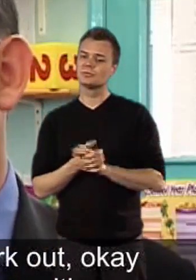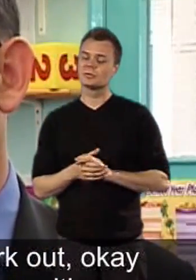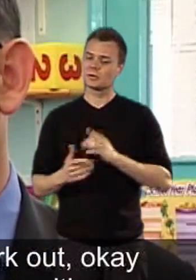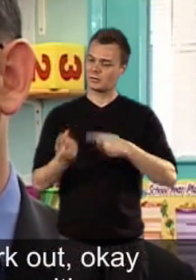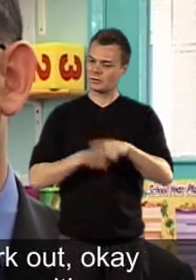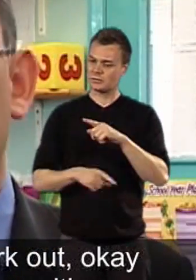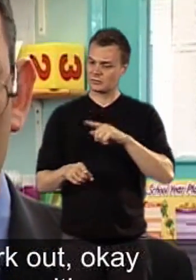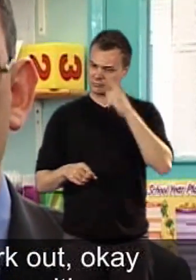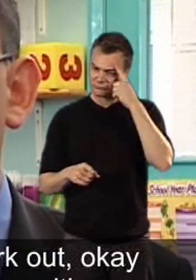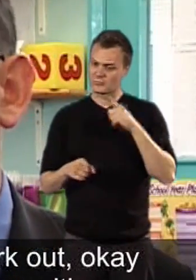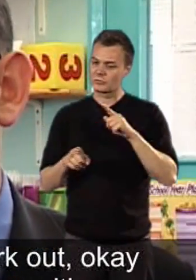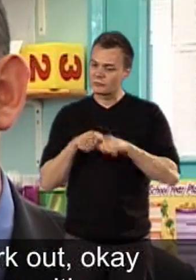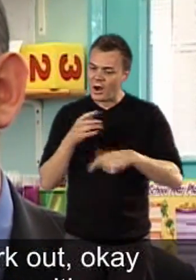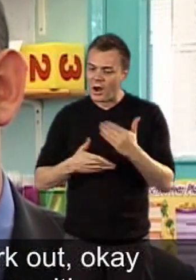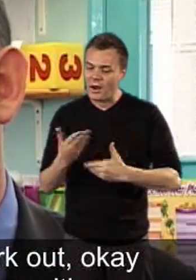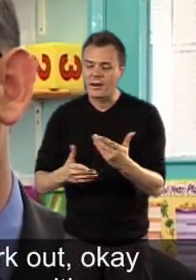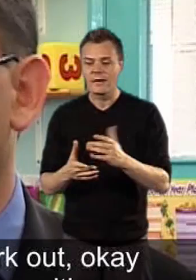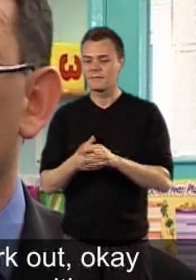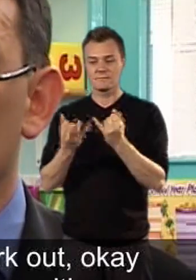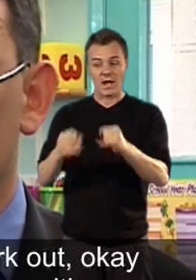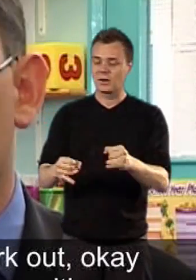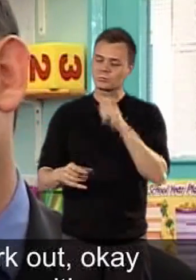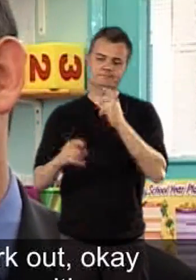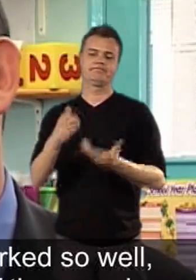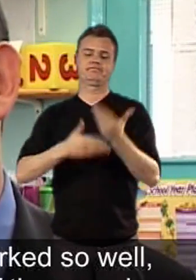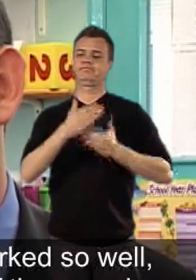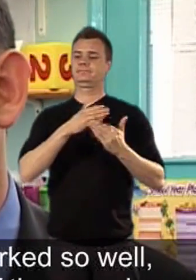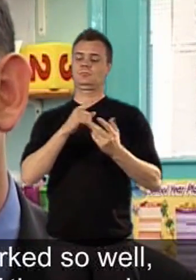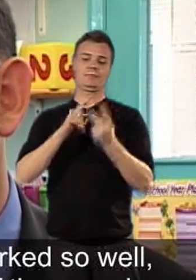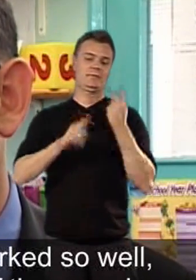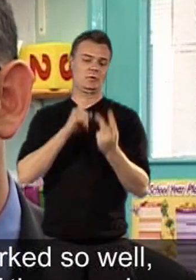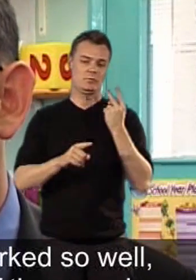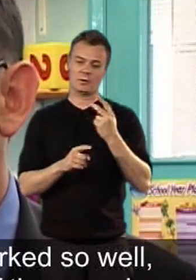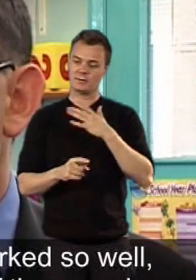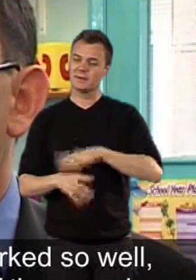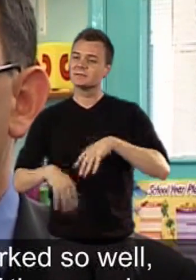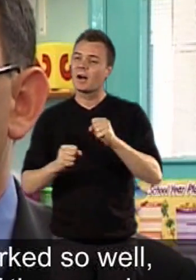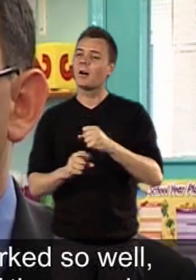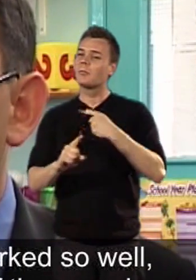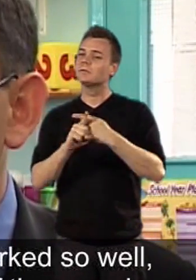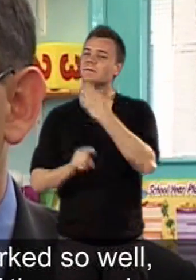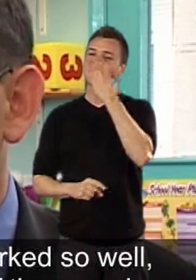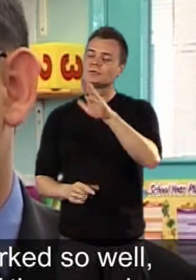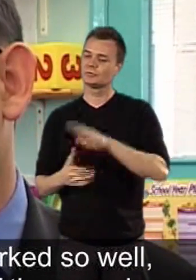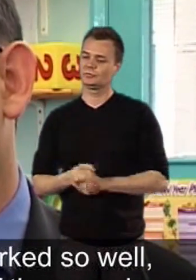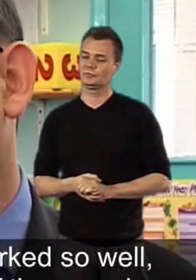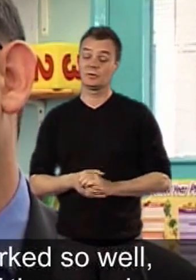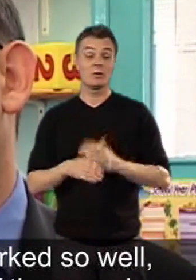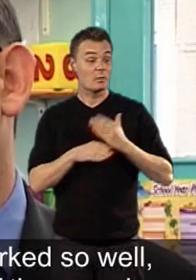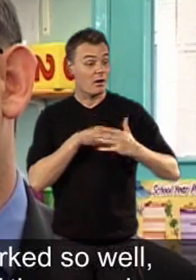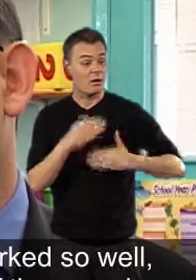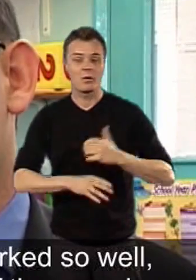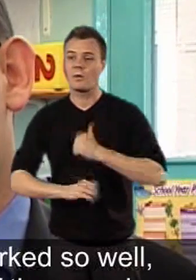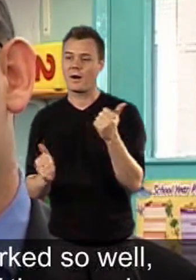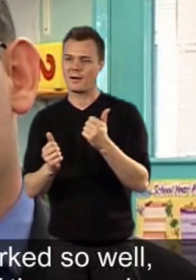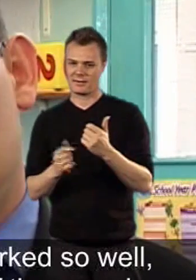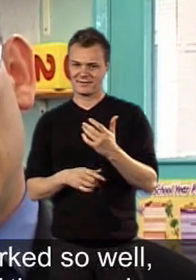If it doesn't work out, okay, we'll review the situation. But to be positive about it in the first place. As it's worked so well,